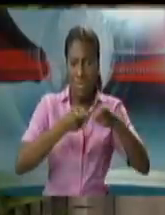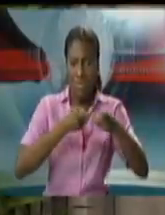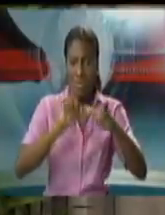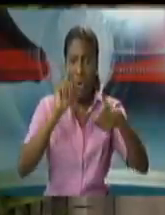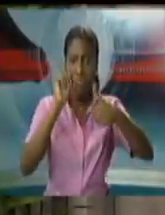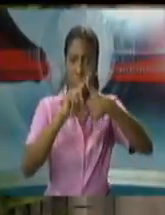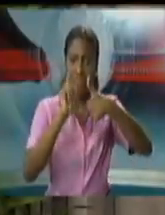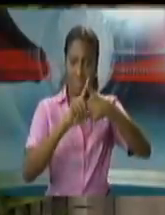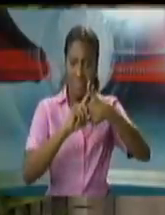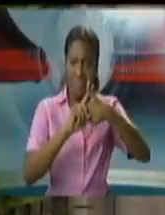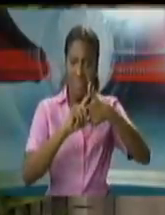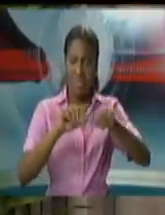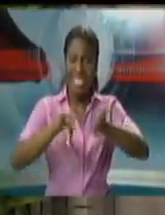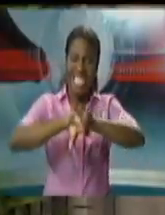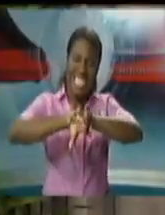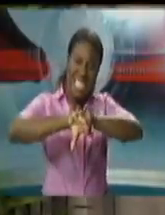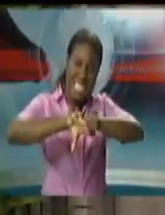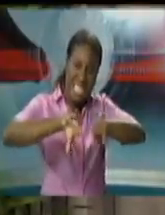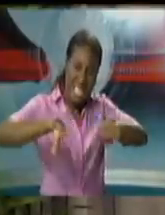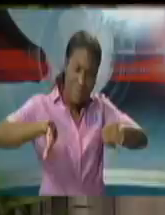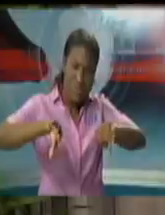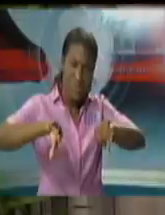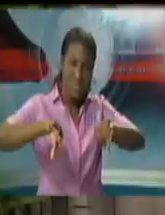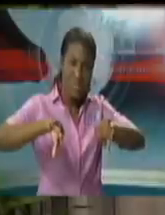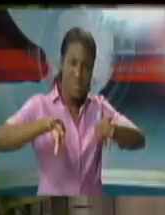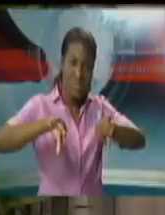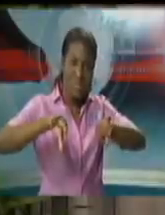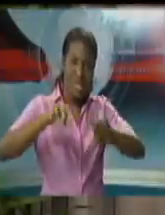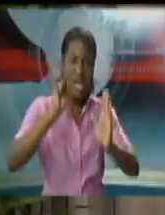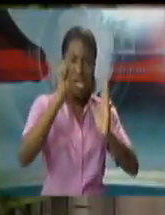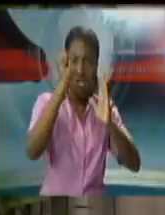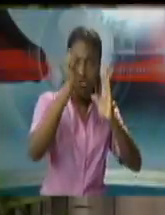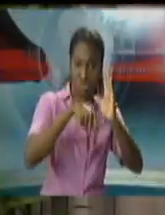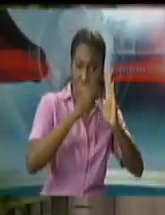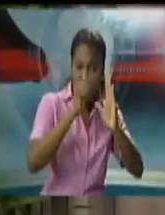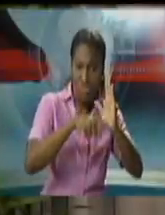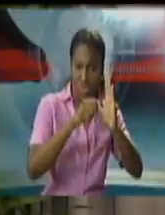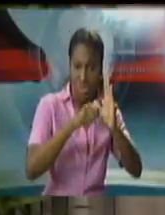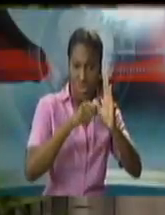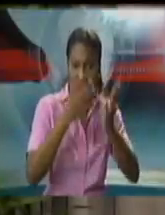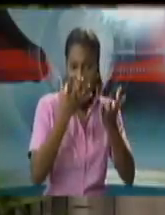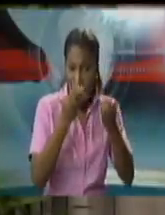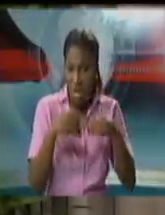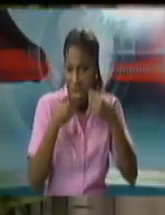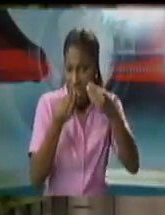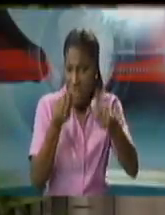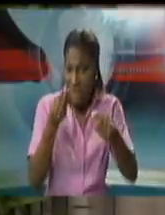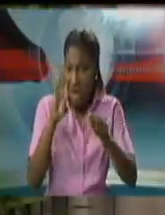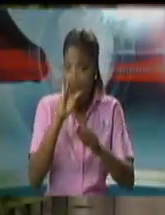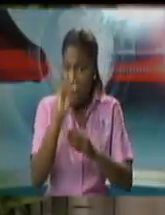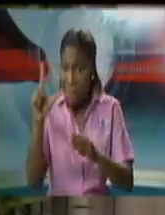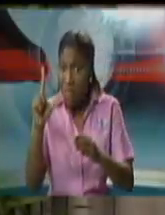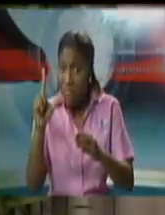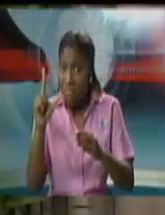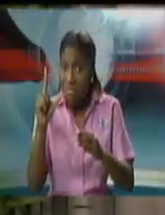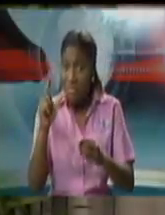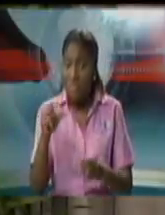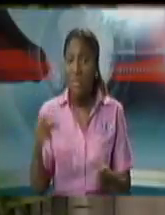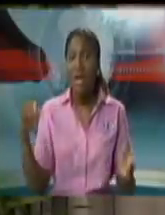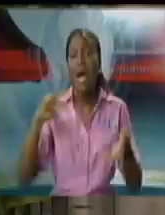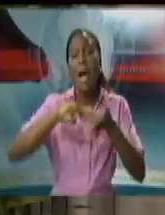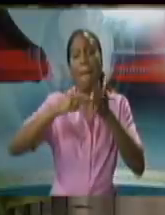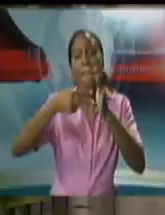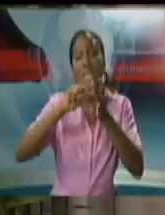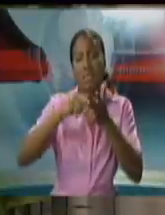separate consideration by a judge for access to bail. In other words then, a judge sitting